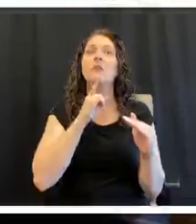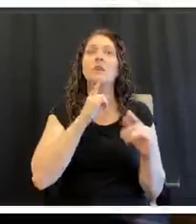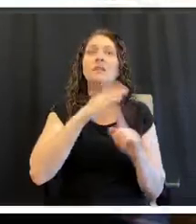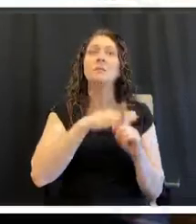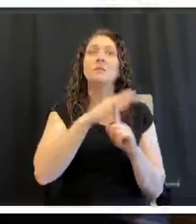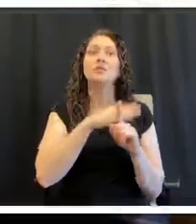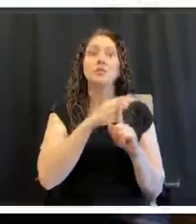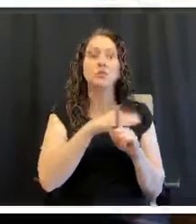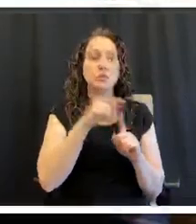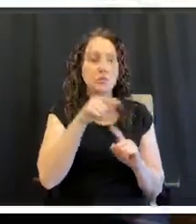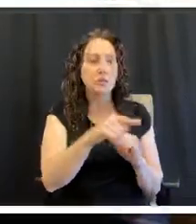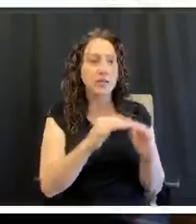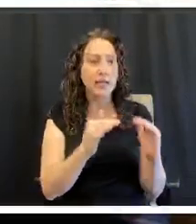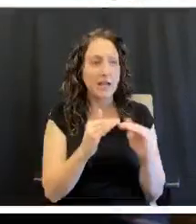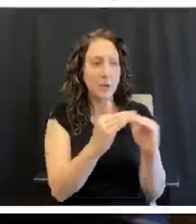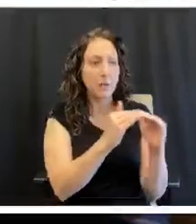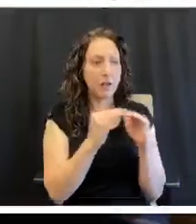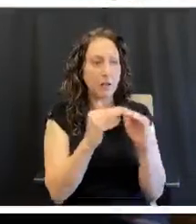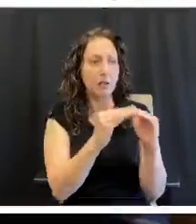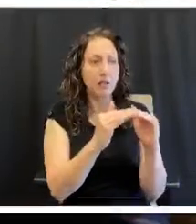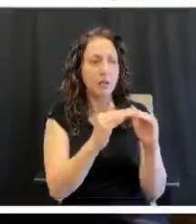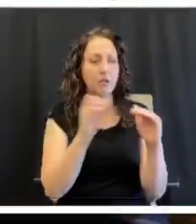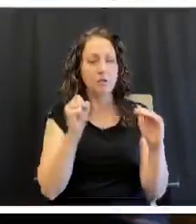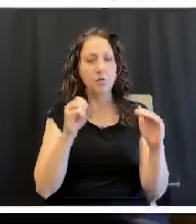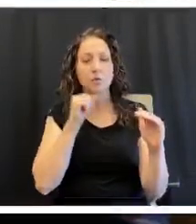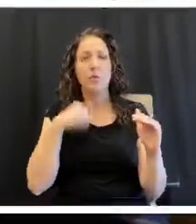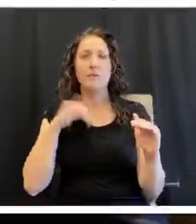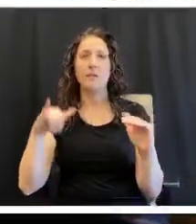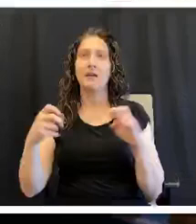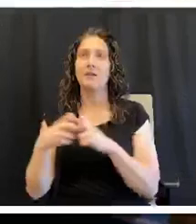you start to cool it so that you don't have those issues.